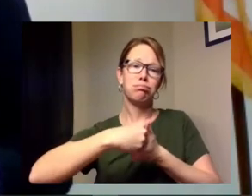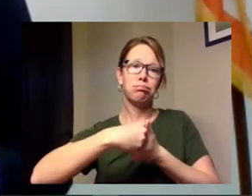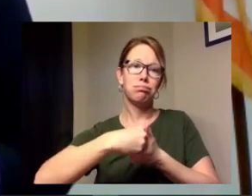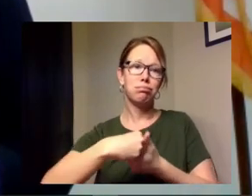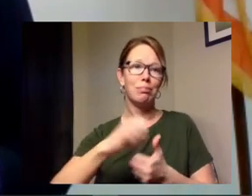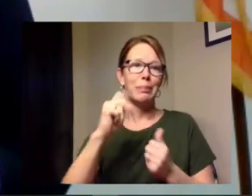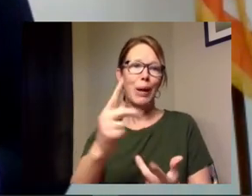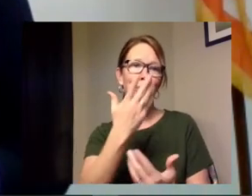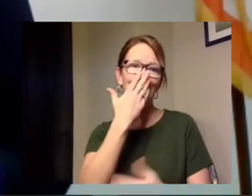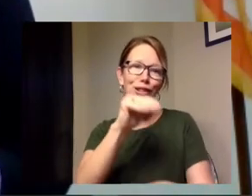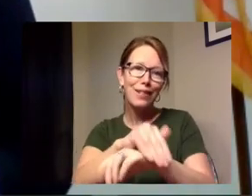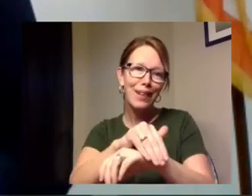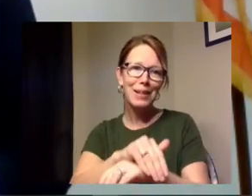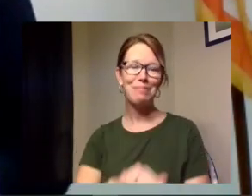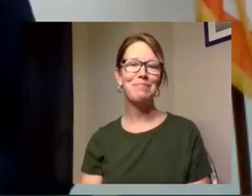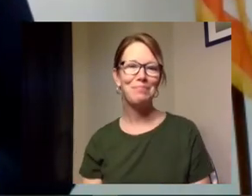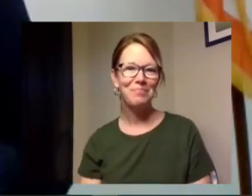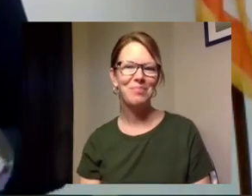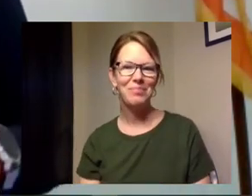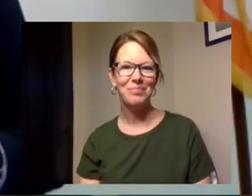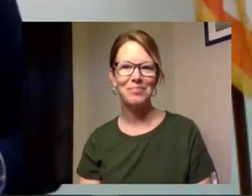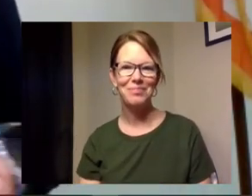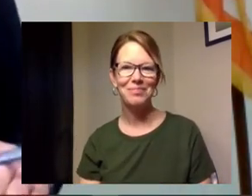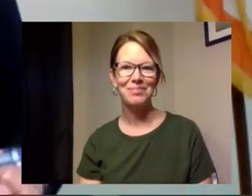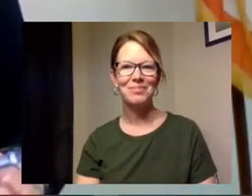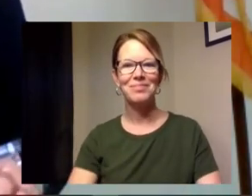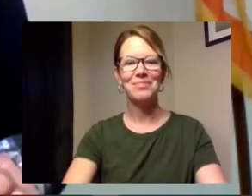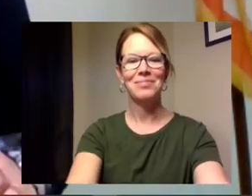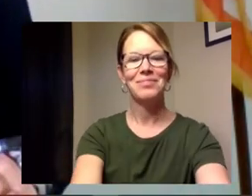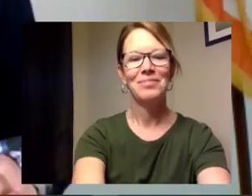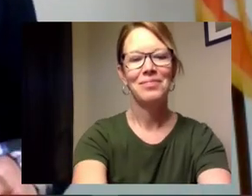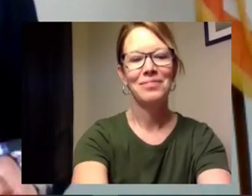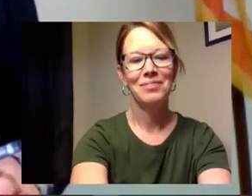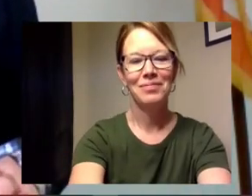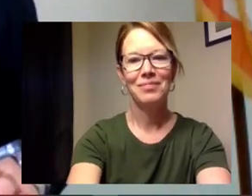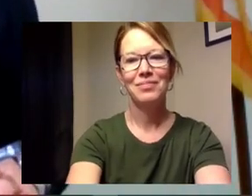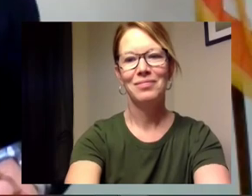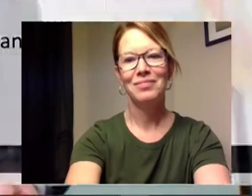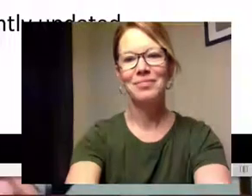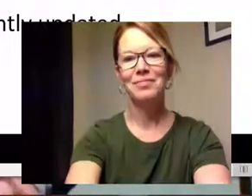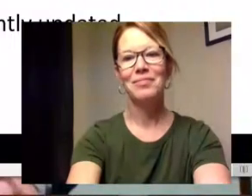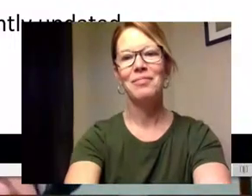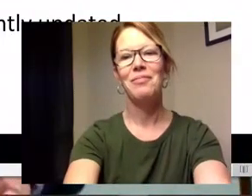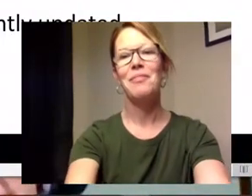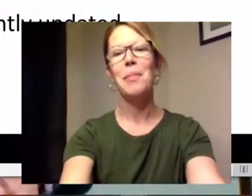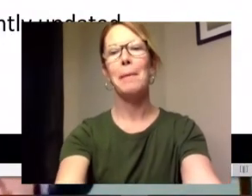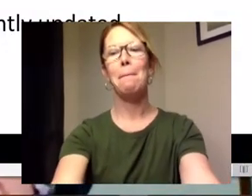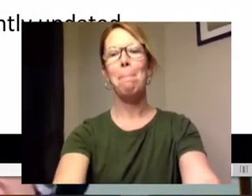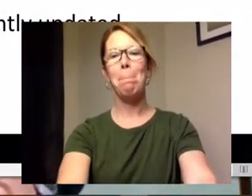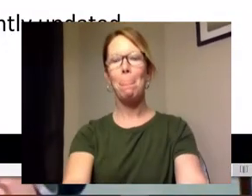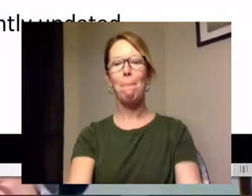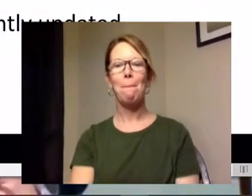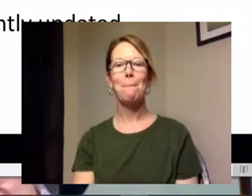i would like to say good night be safe have a good weekend